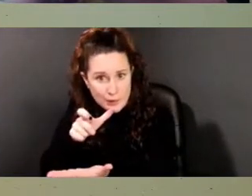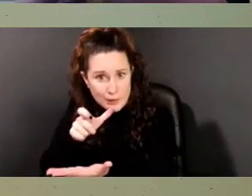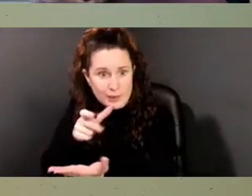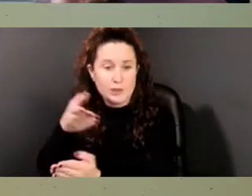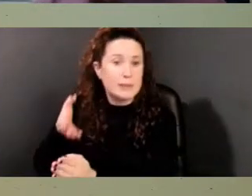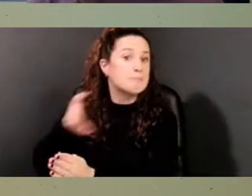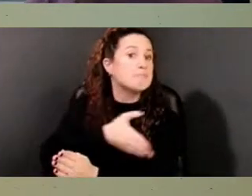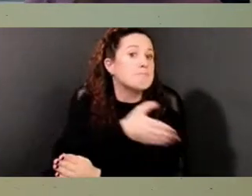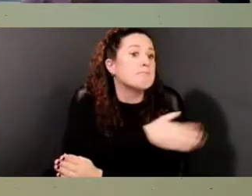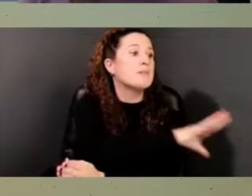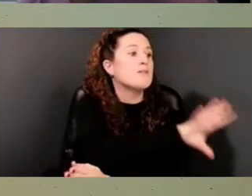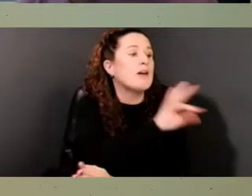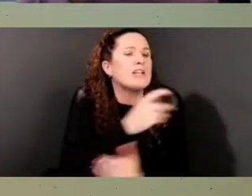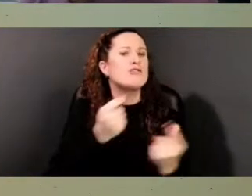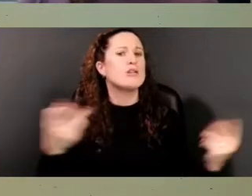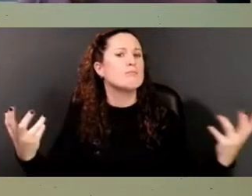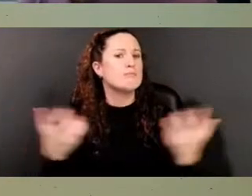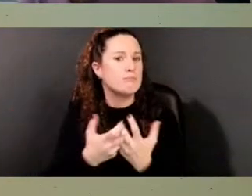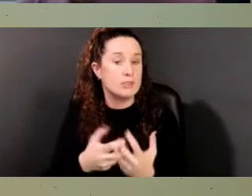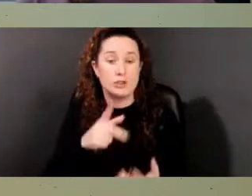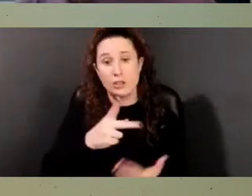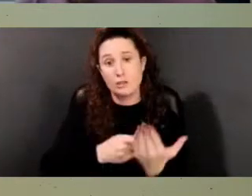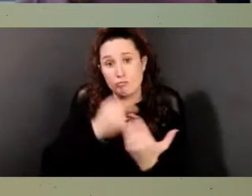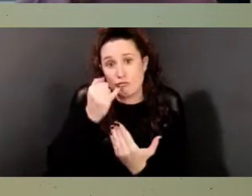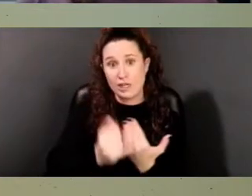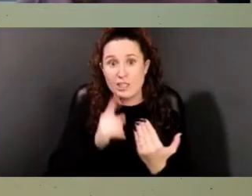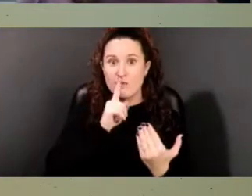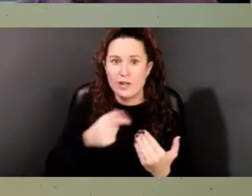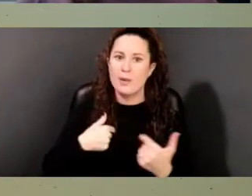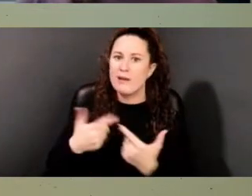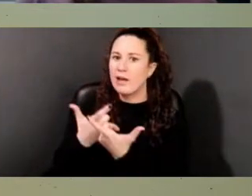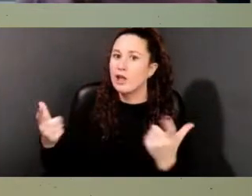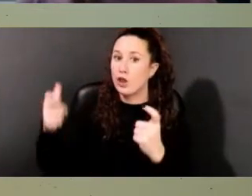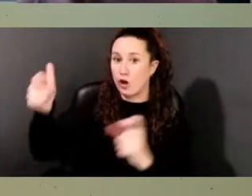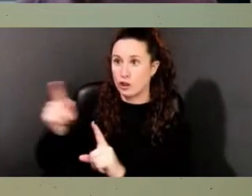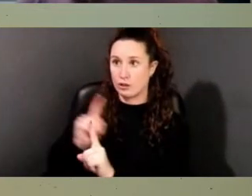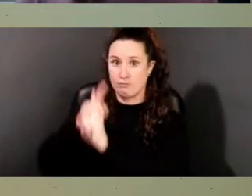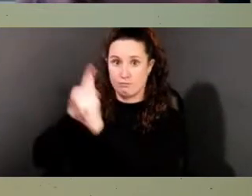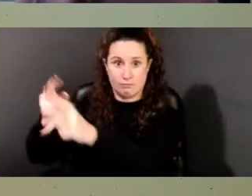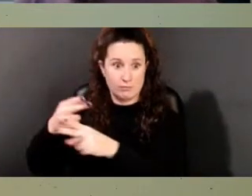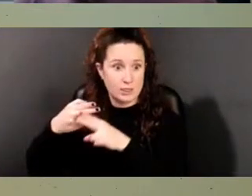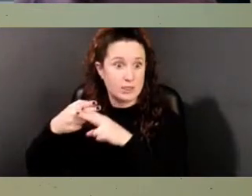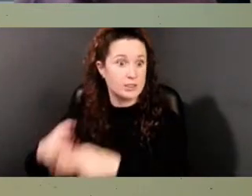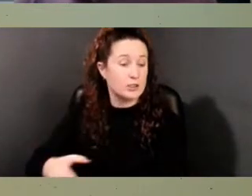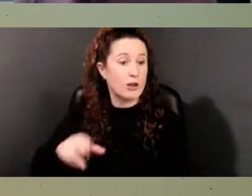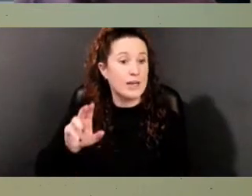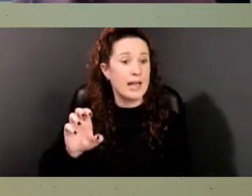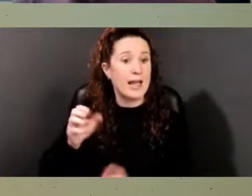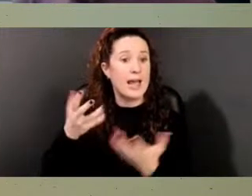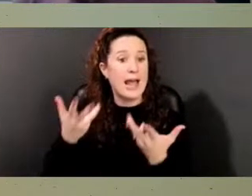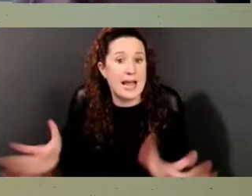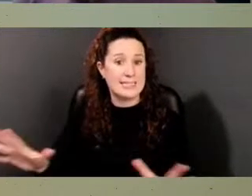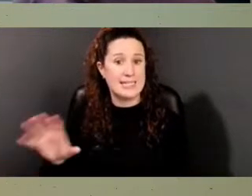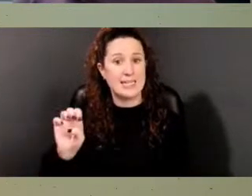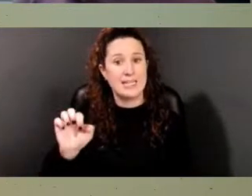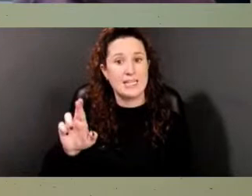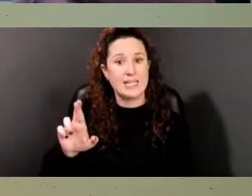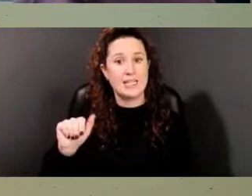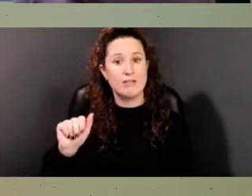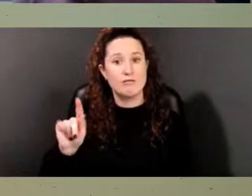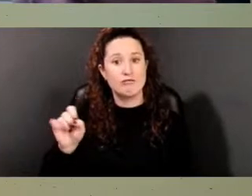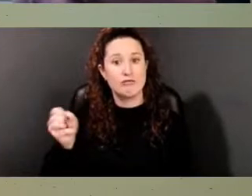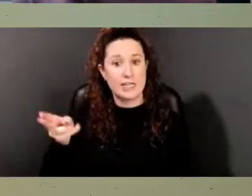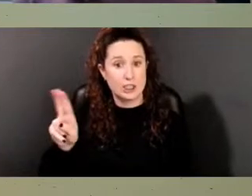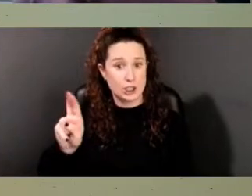Project is part of a larger initiative that you saw on Gloria's slides titled Ending Orisha, Recognizing African Americans in the Cultural